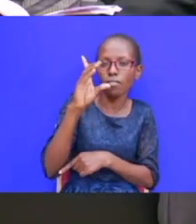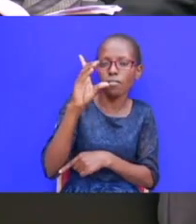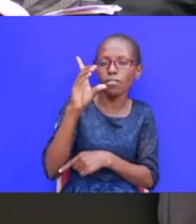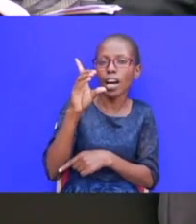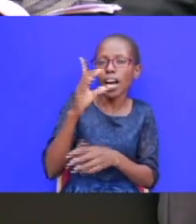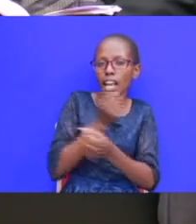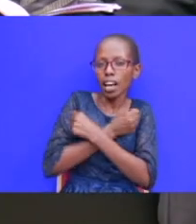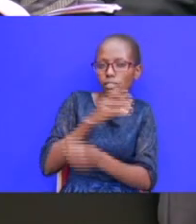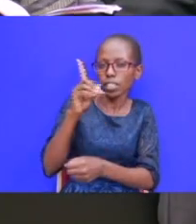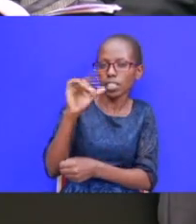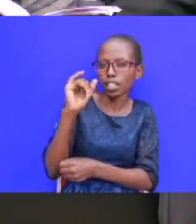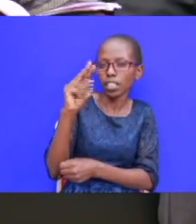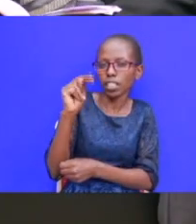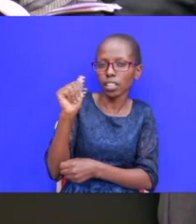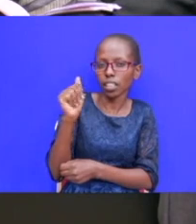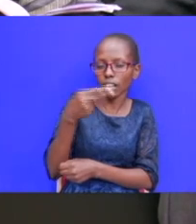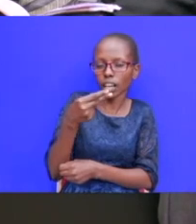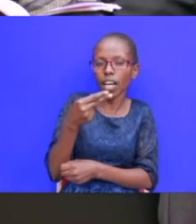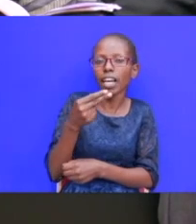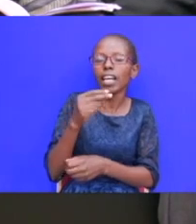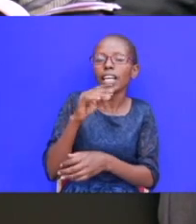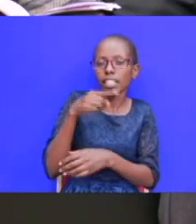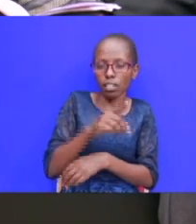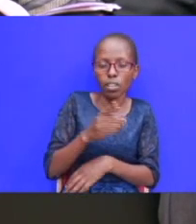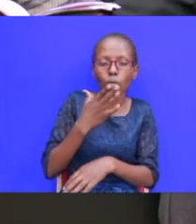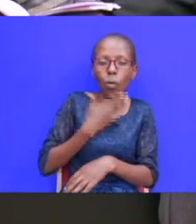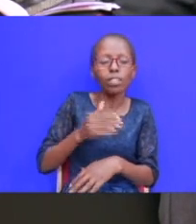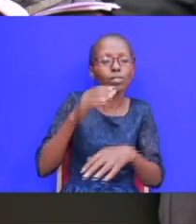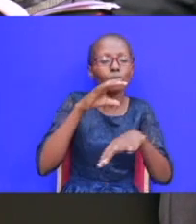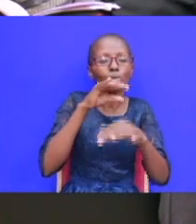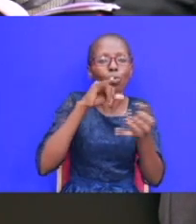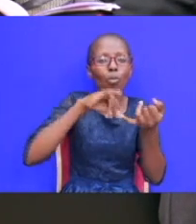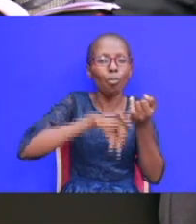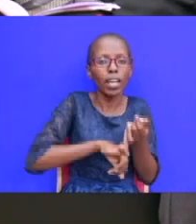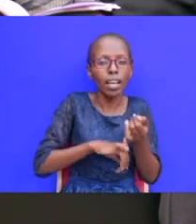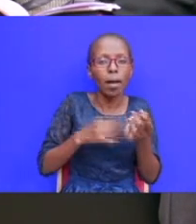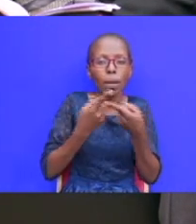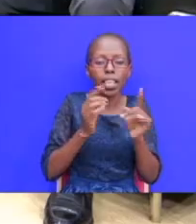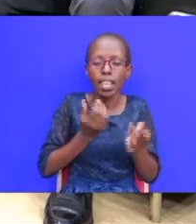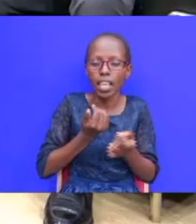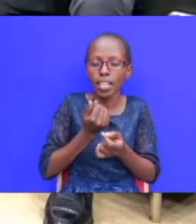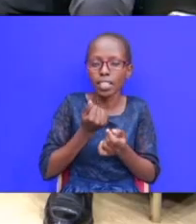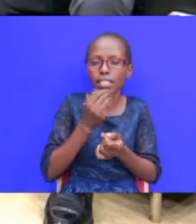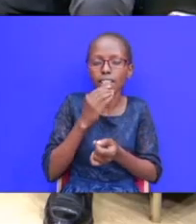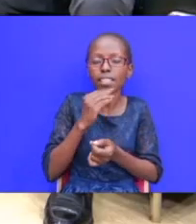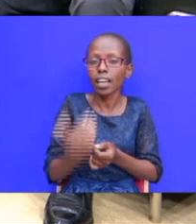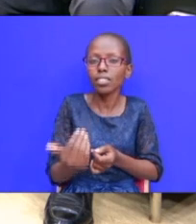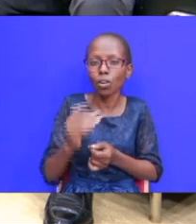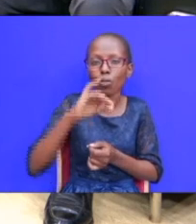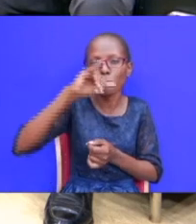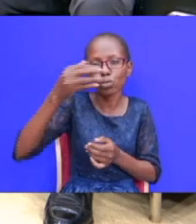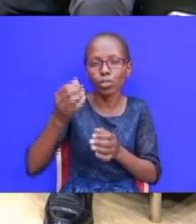marry shechem wanted to marry because of what he had done yes because but now the sons of the sons of jacob wanted him to get circumcised